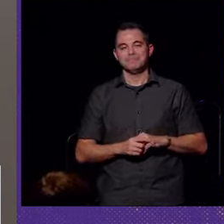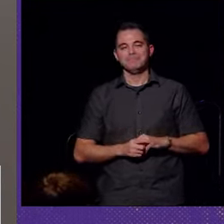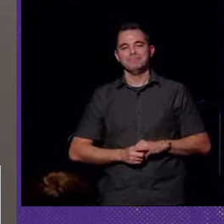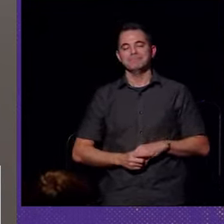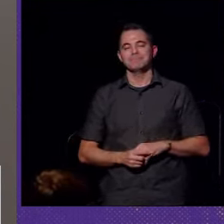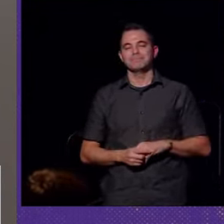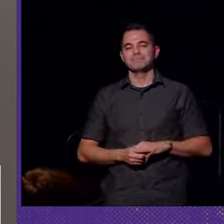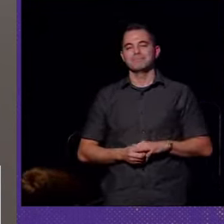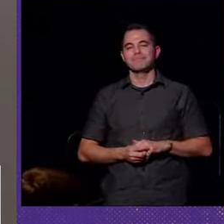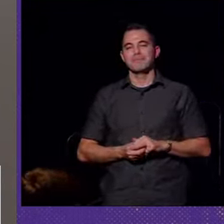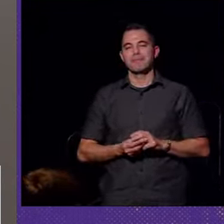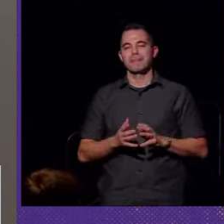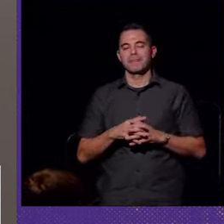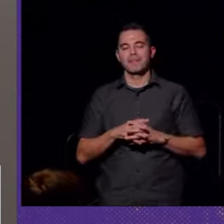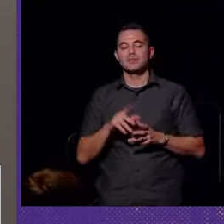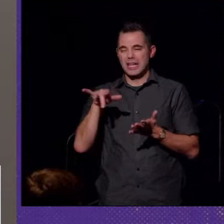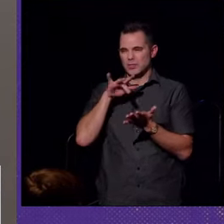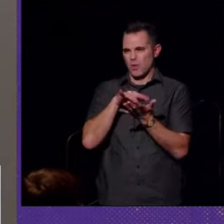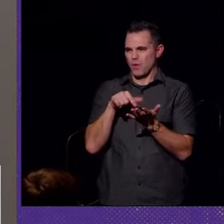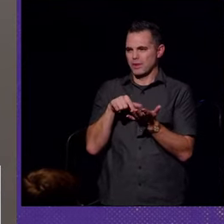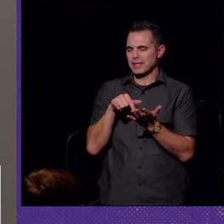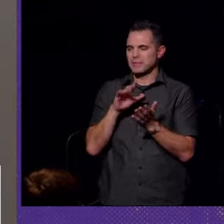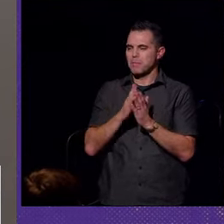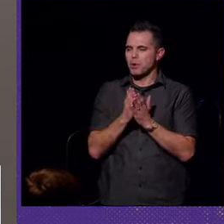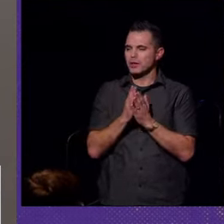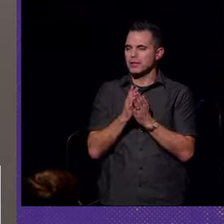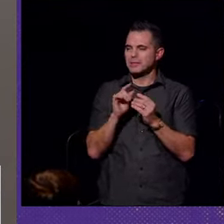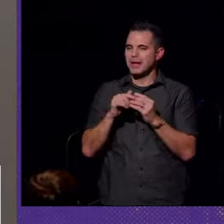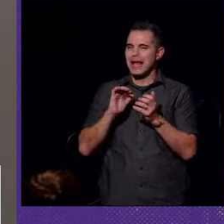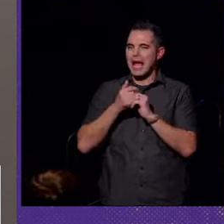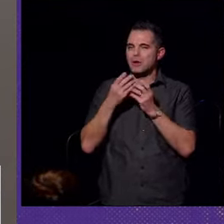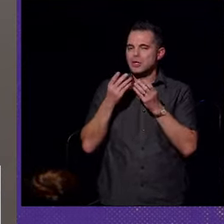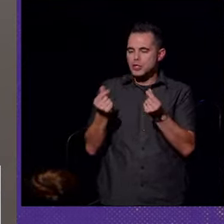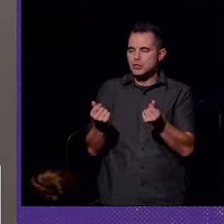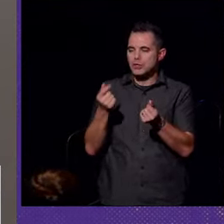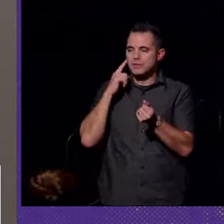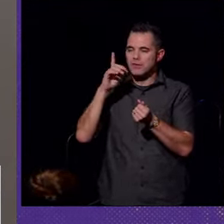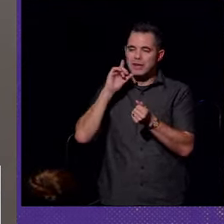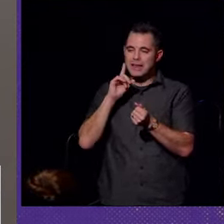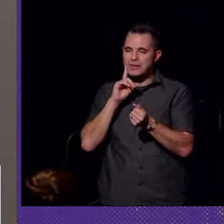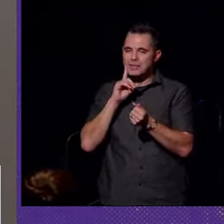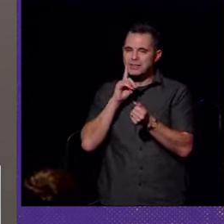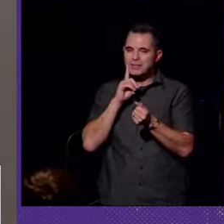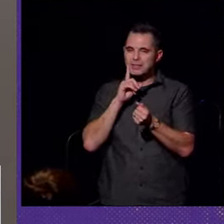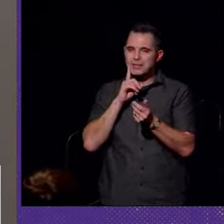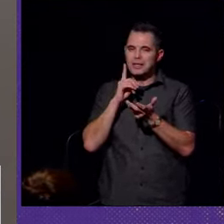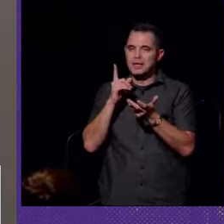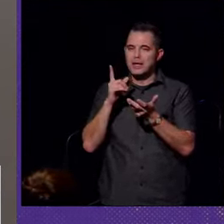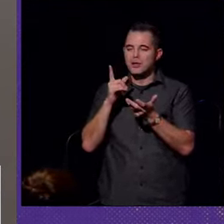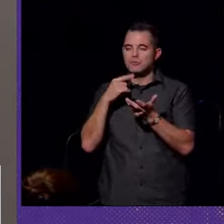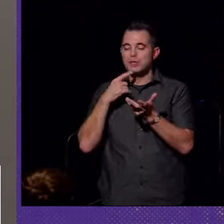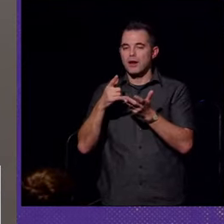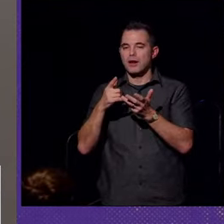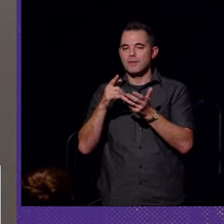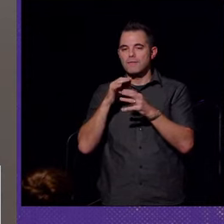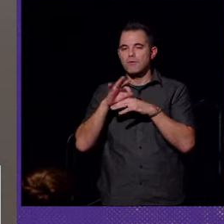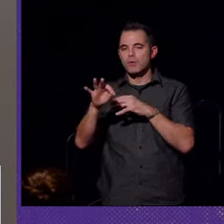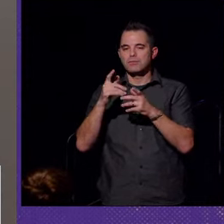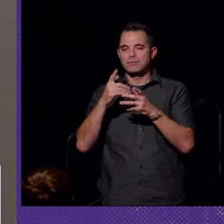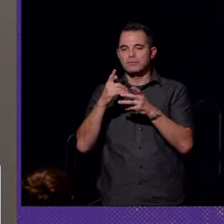At its core, this book is about how cures for deafness imagined and forwarded